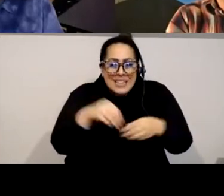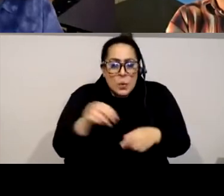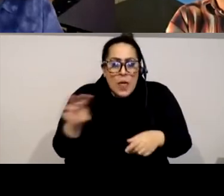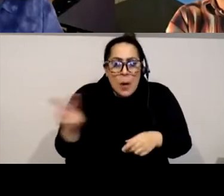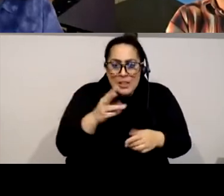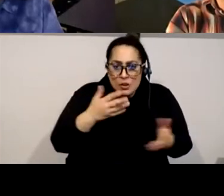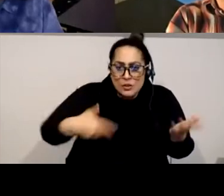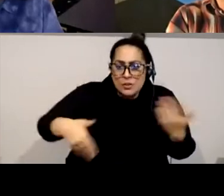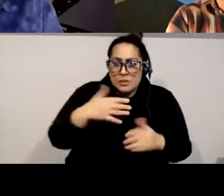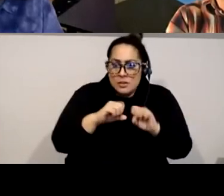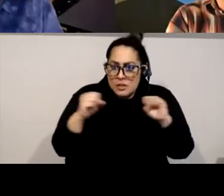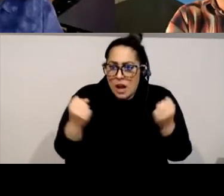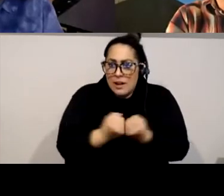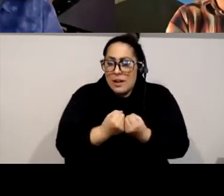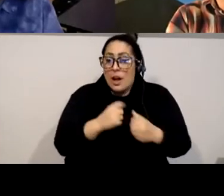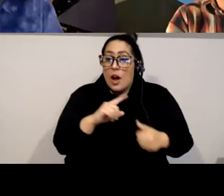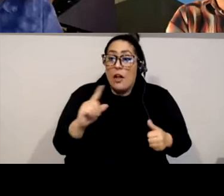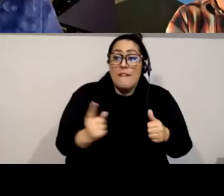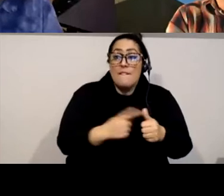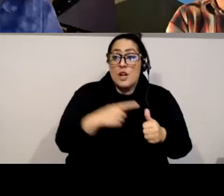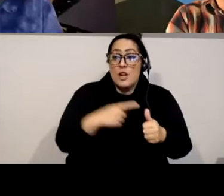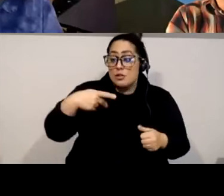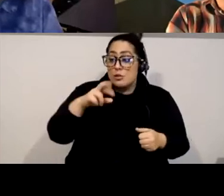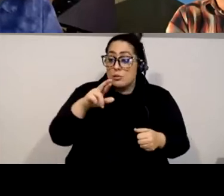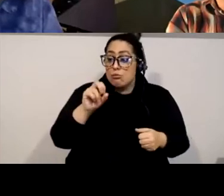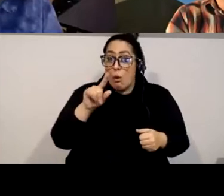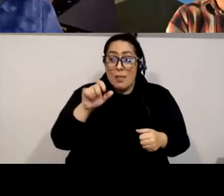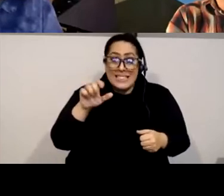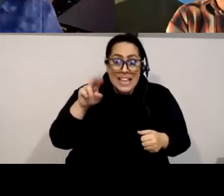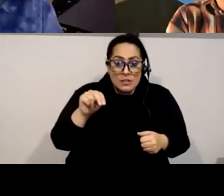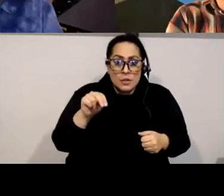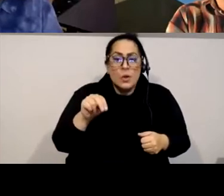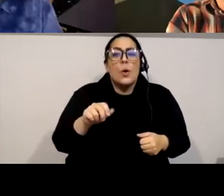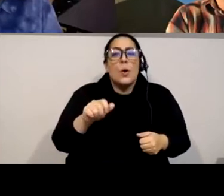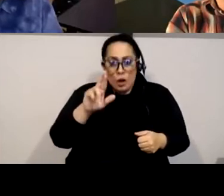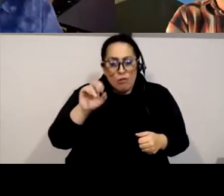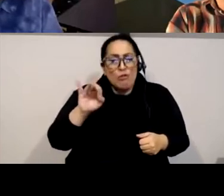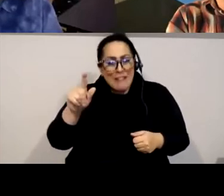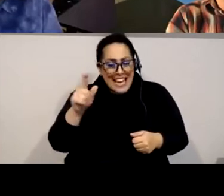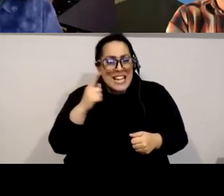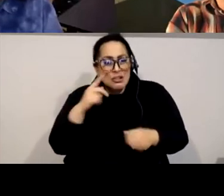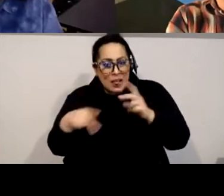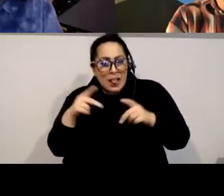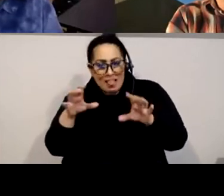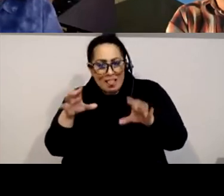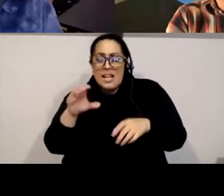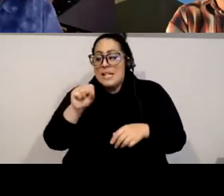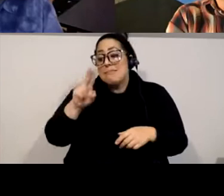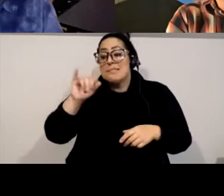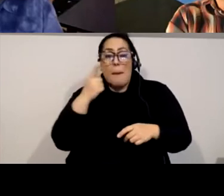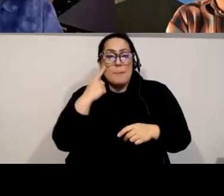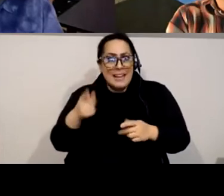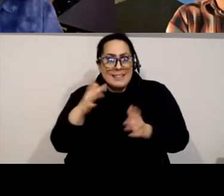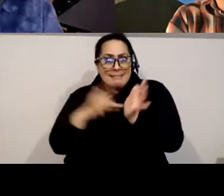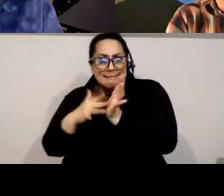The first European proletarians were racial subjects, such as Irish Jews, Roma, Gypsies, Slavs,